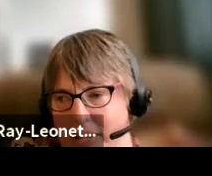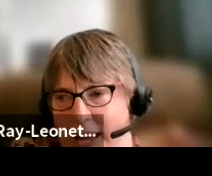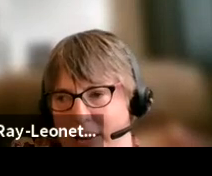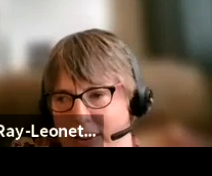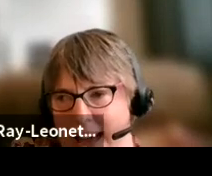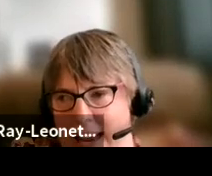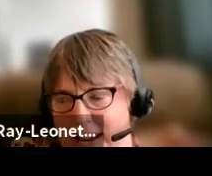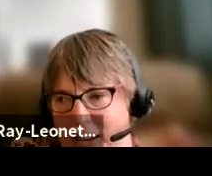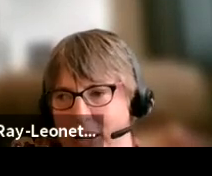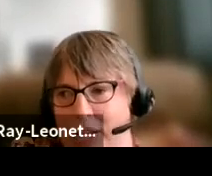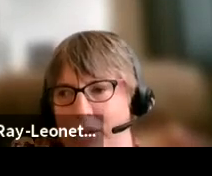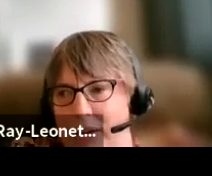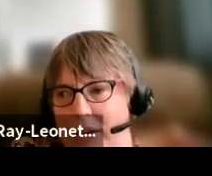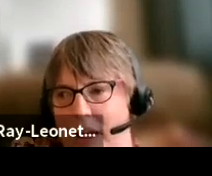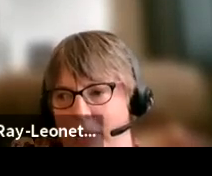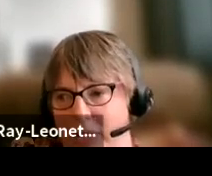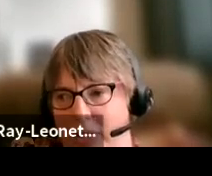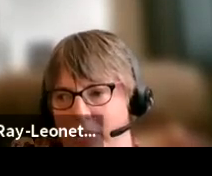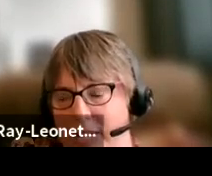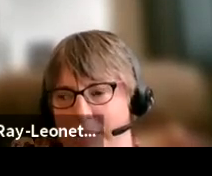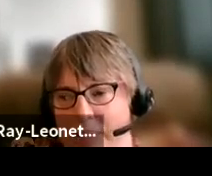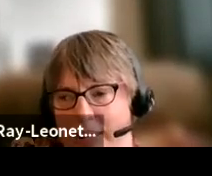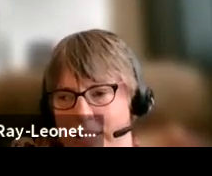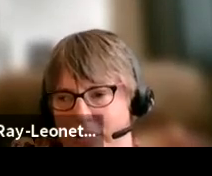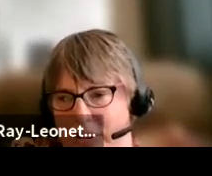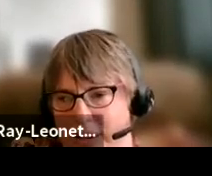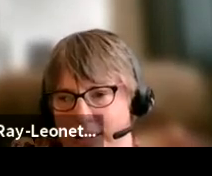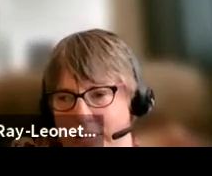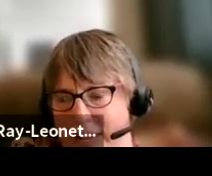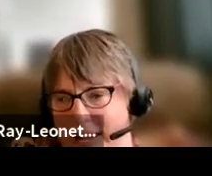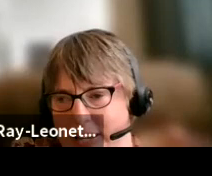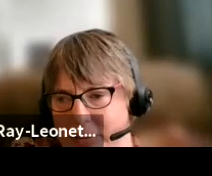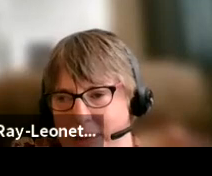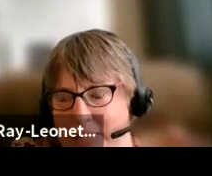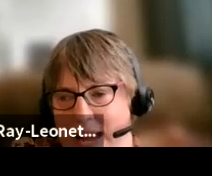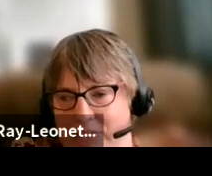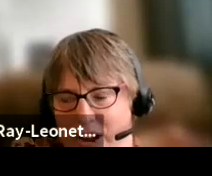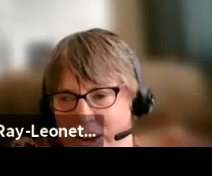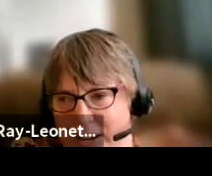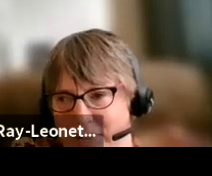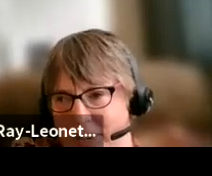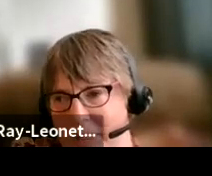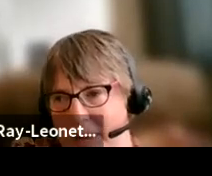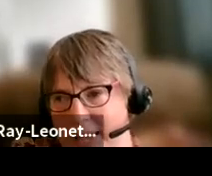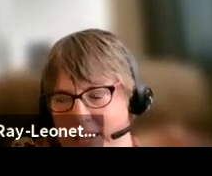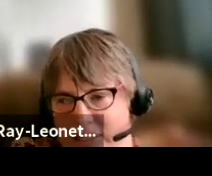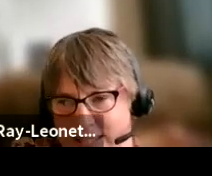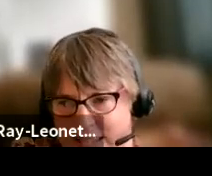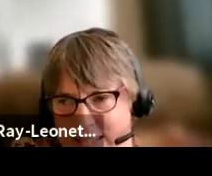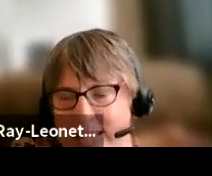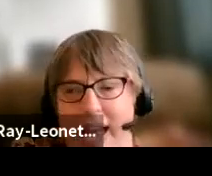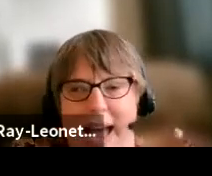You can take a look at it. You can go to Temple Institute on Disabilities website for home and community-based